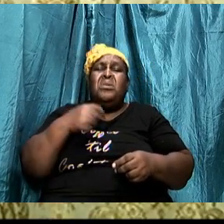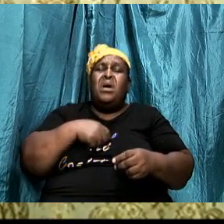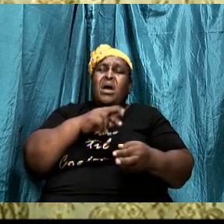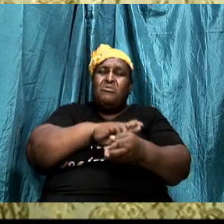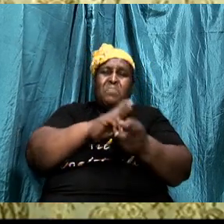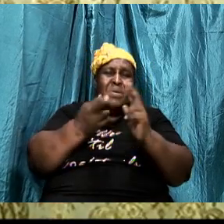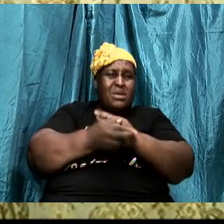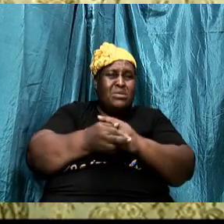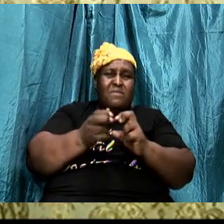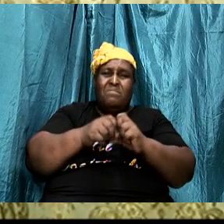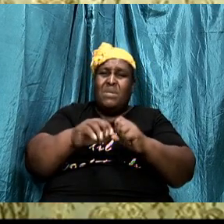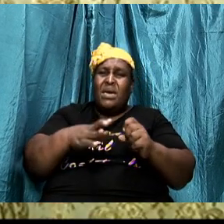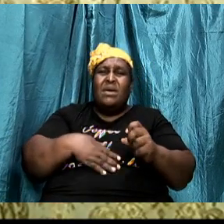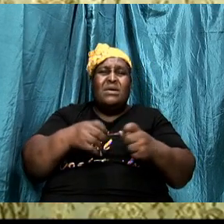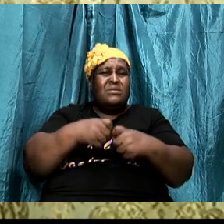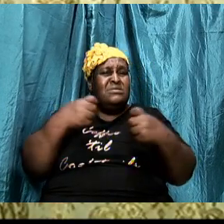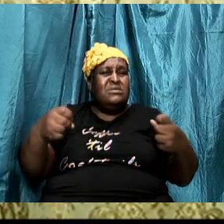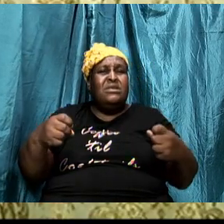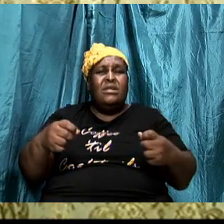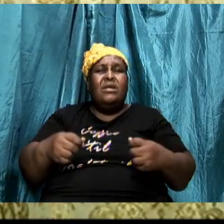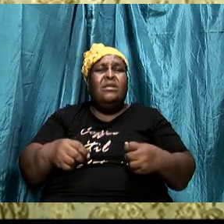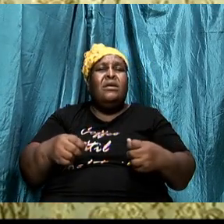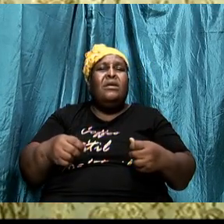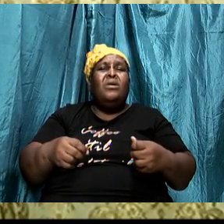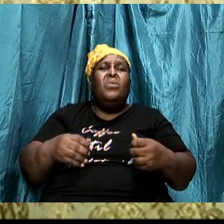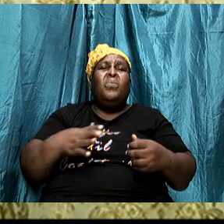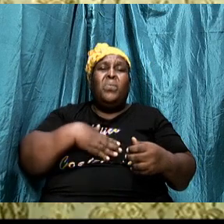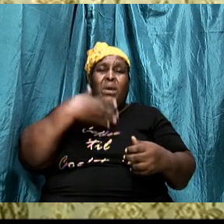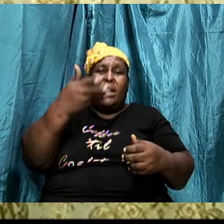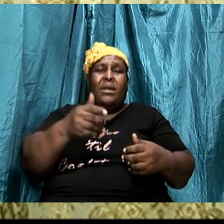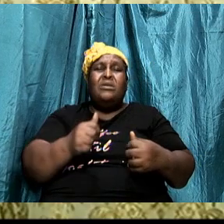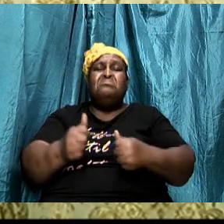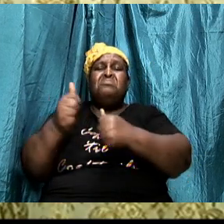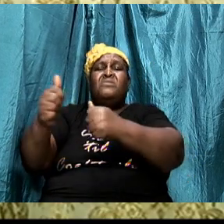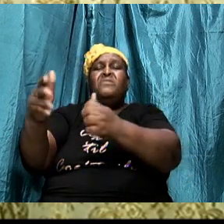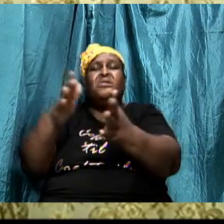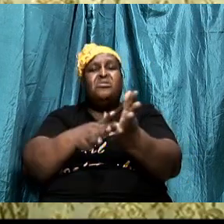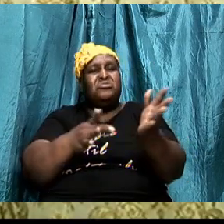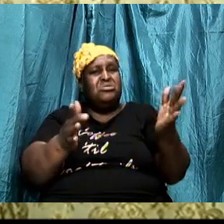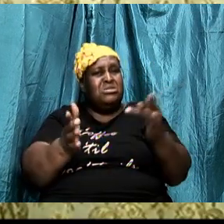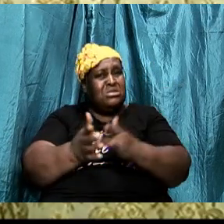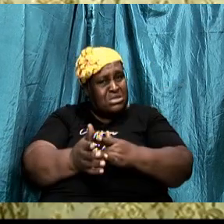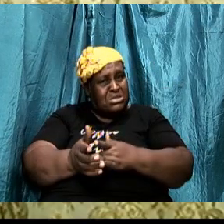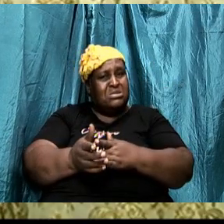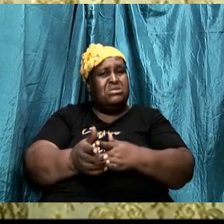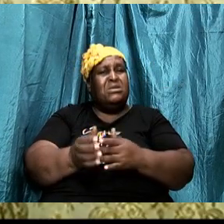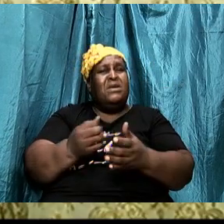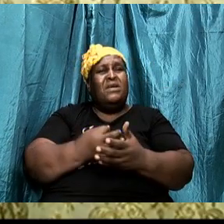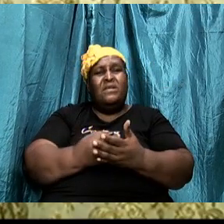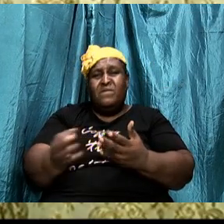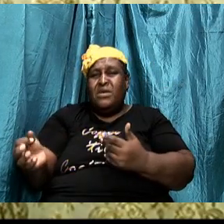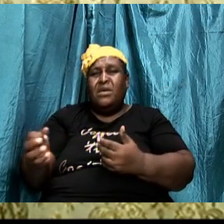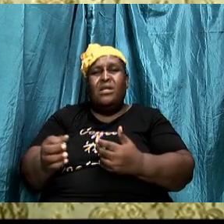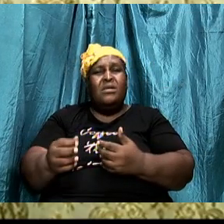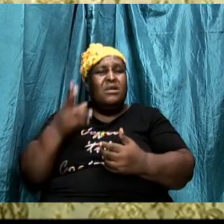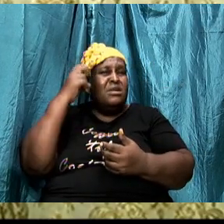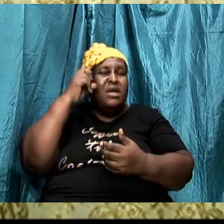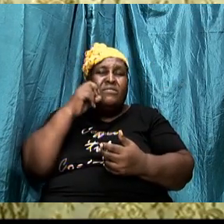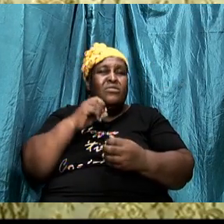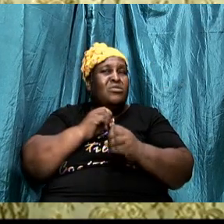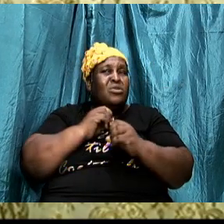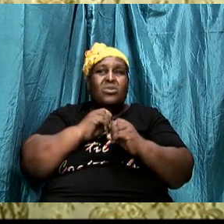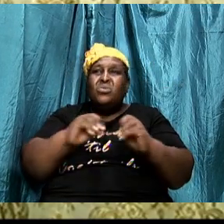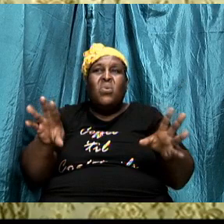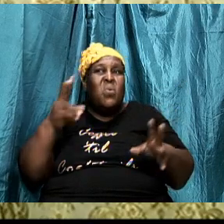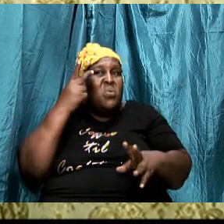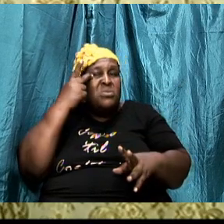follow Jesus I am willing to walk and follow Jesus I buck my toe you don't see when me repent but you come in he